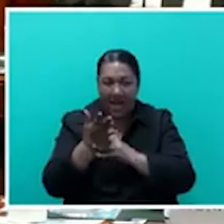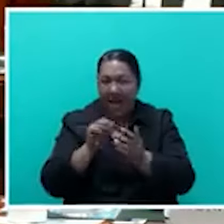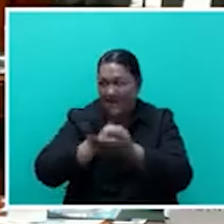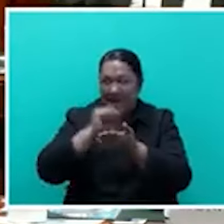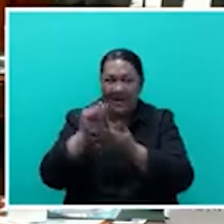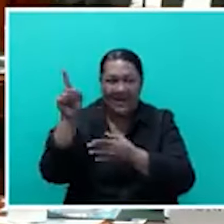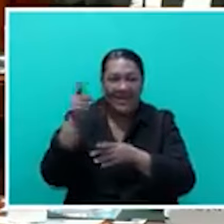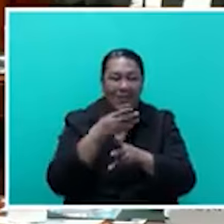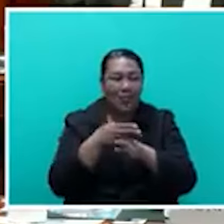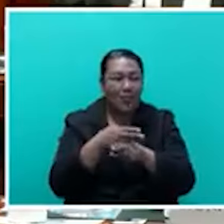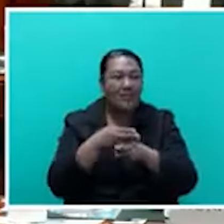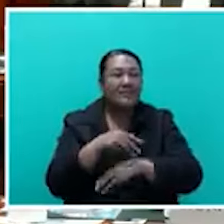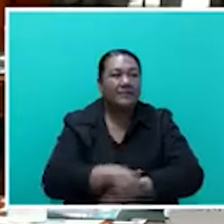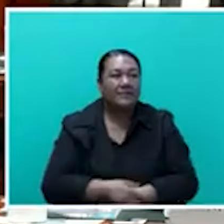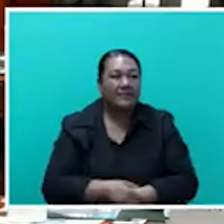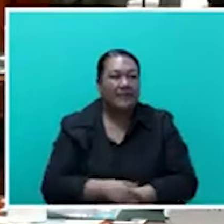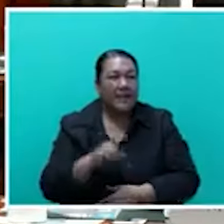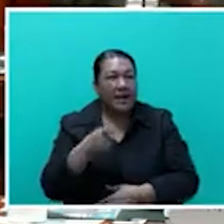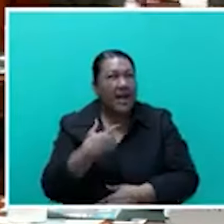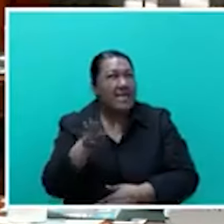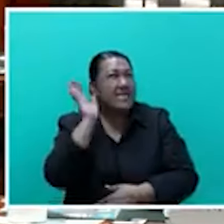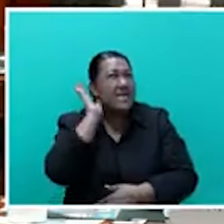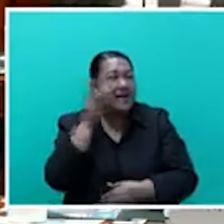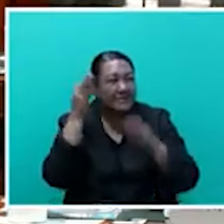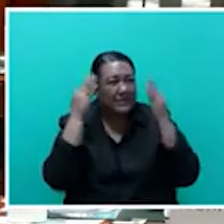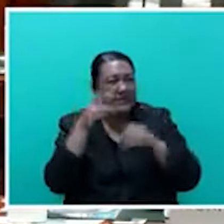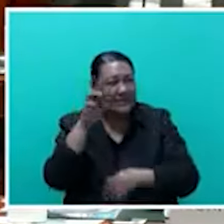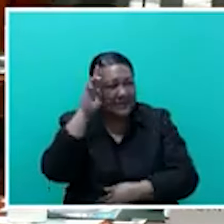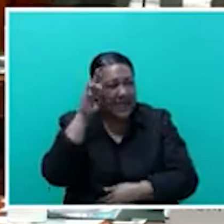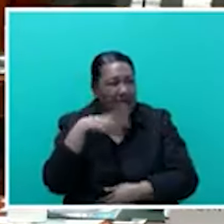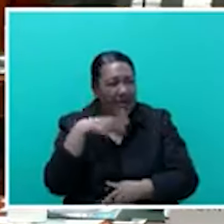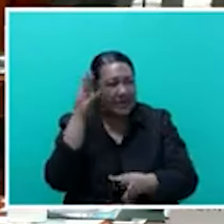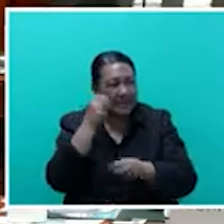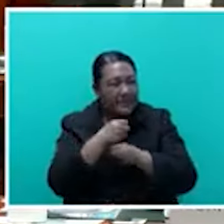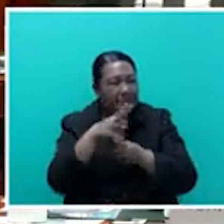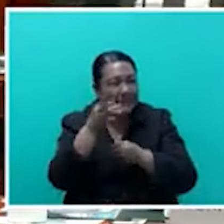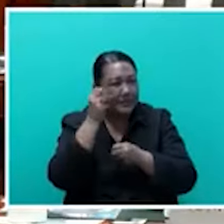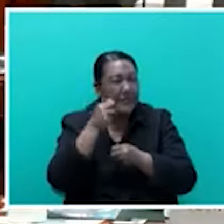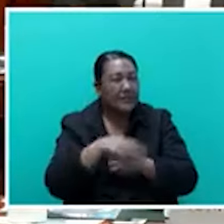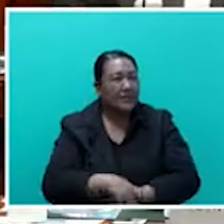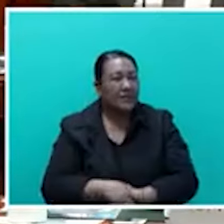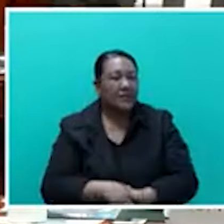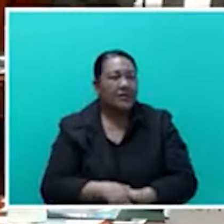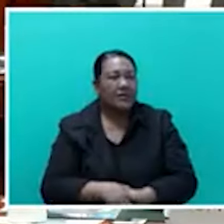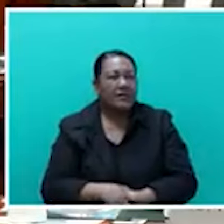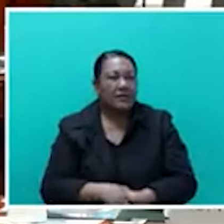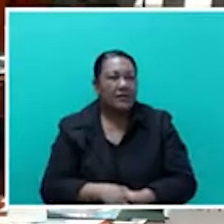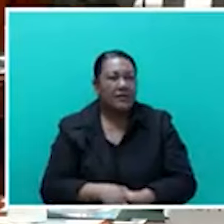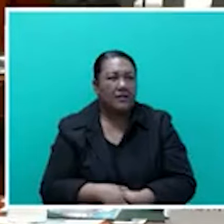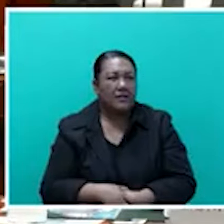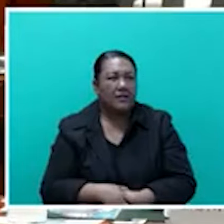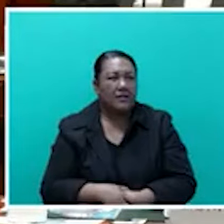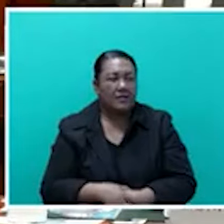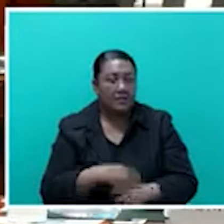I had asked Mr. Speaker one time, I sounded out a very rich business, a billionaire in fact. And I asked